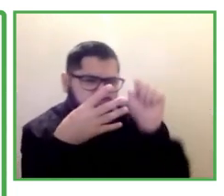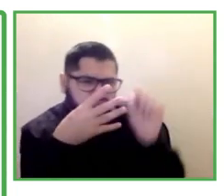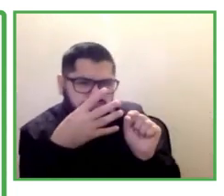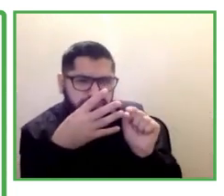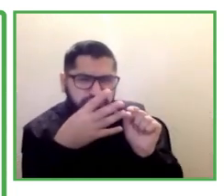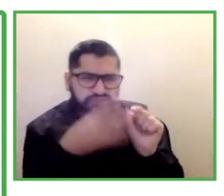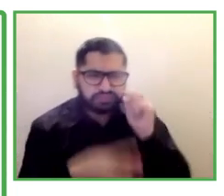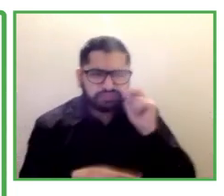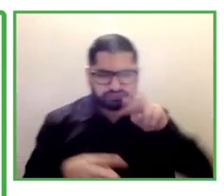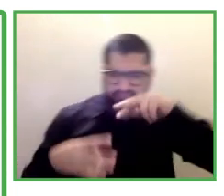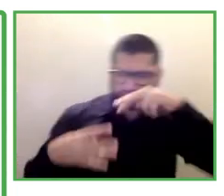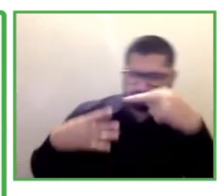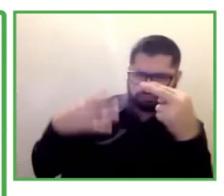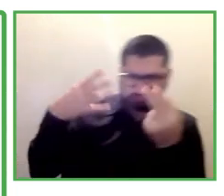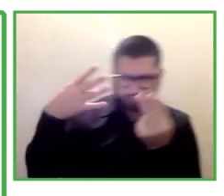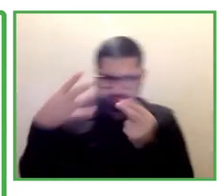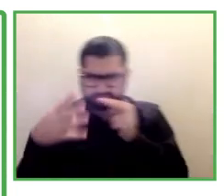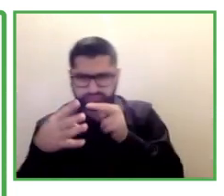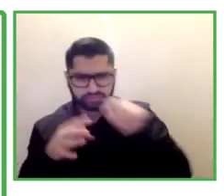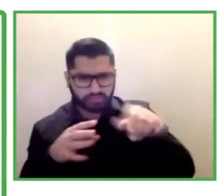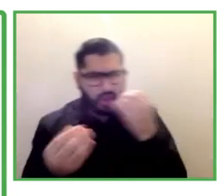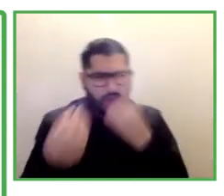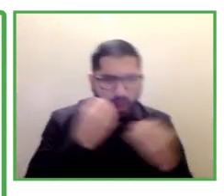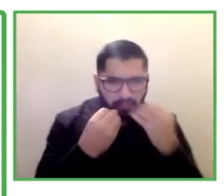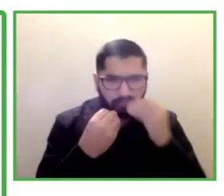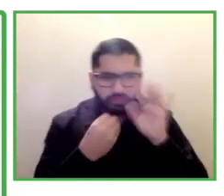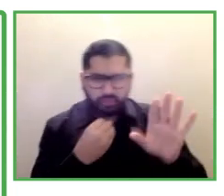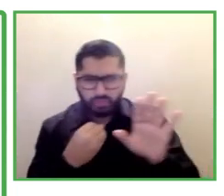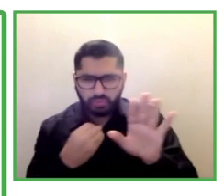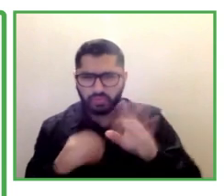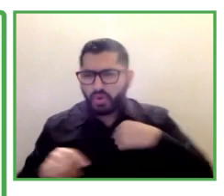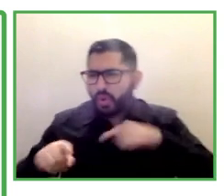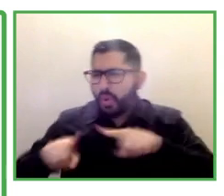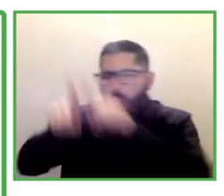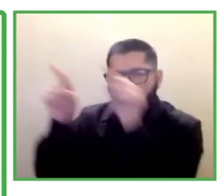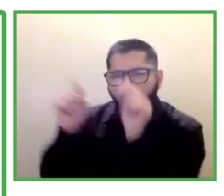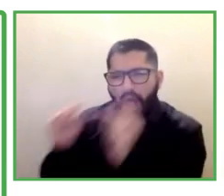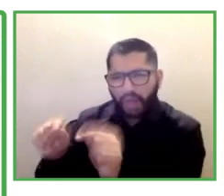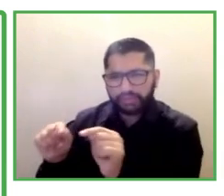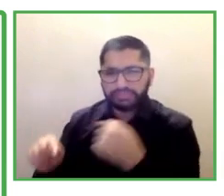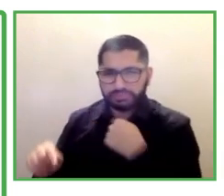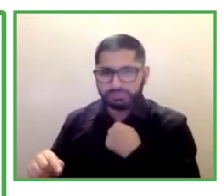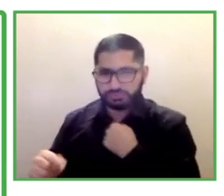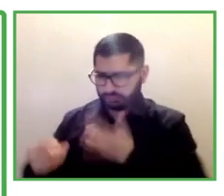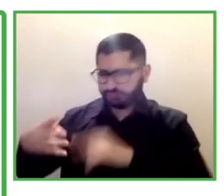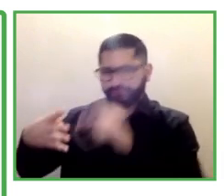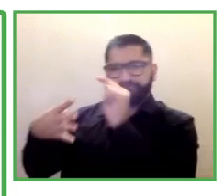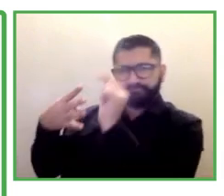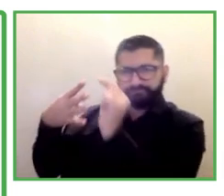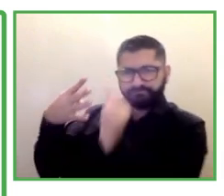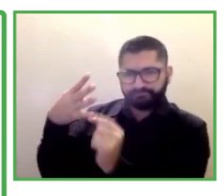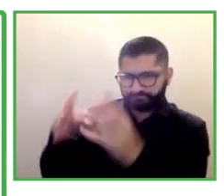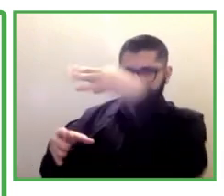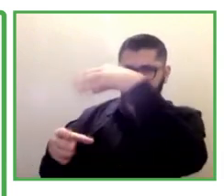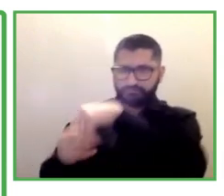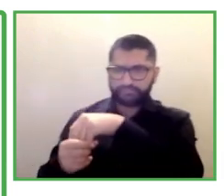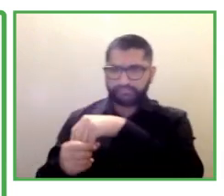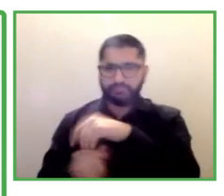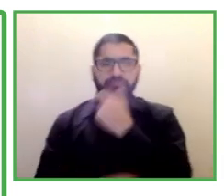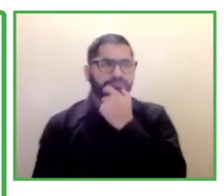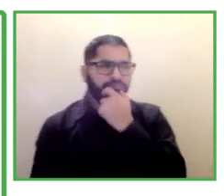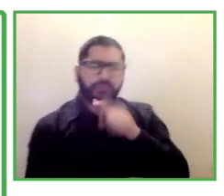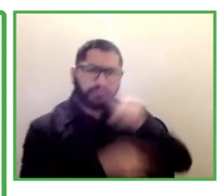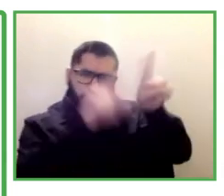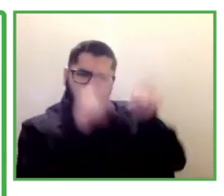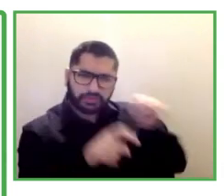The following day, the rabbit and the wolf see the announcement that the animal was eaten. And the wolf